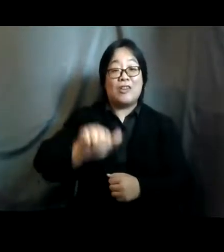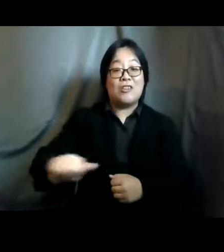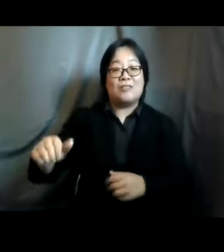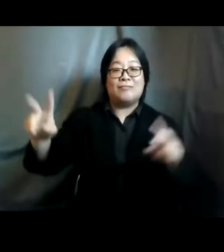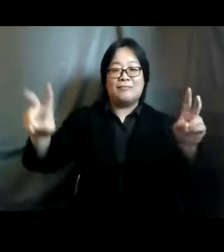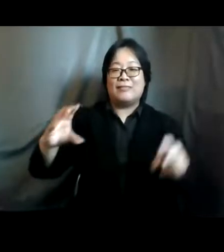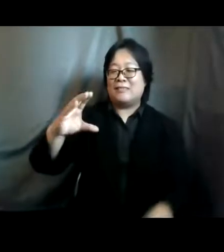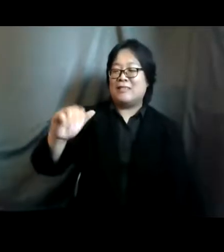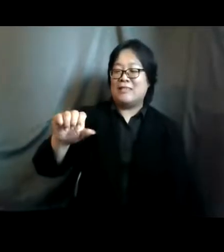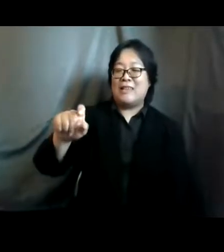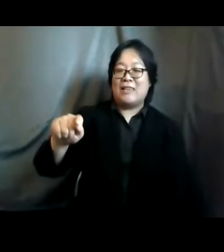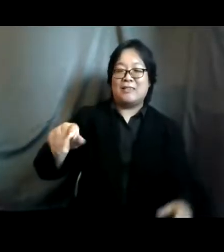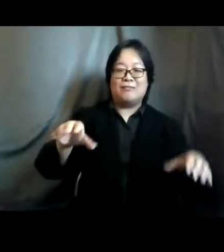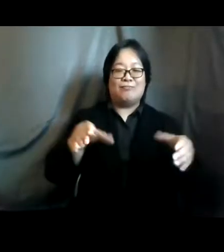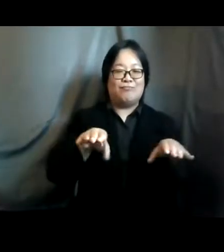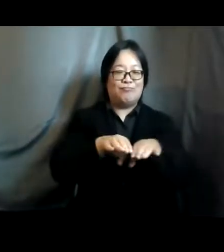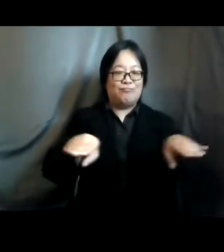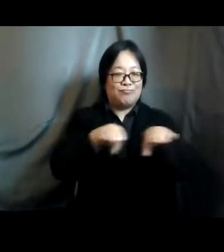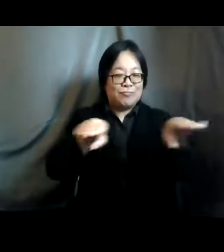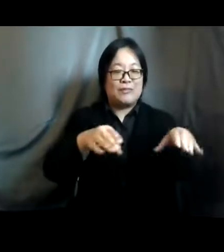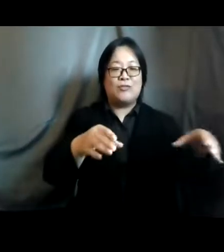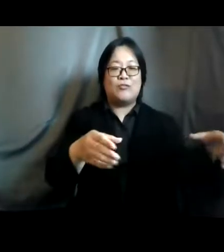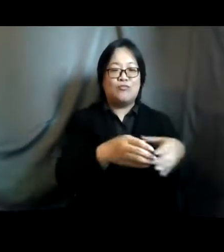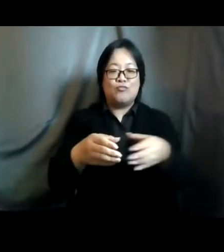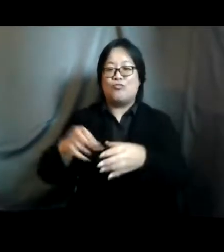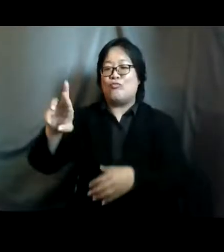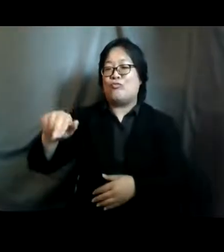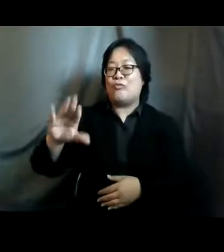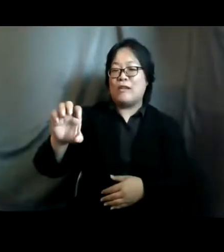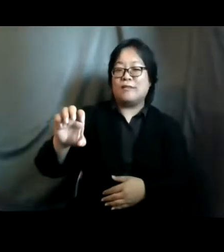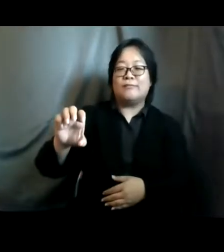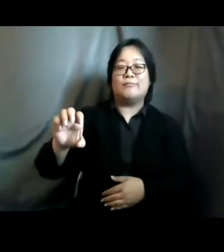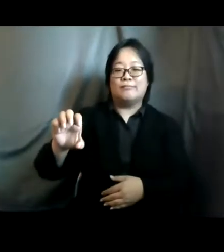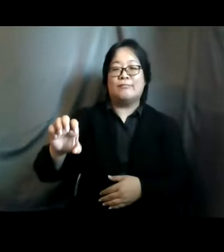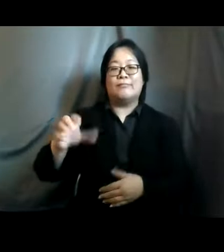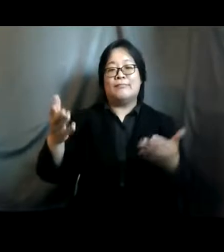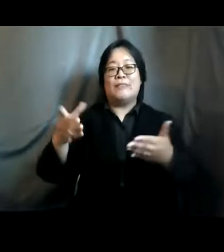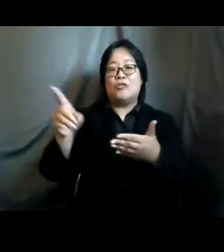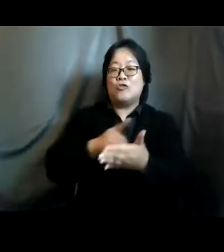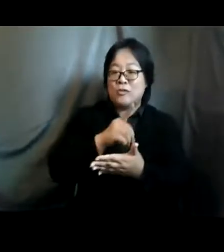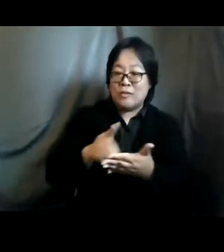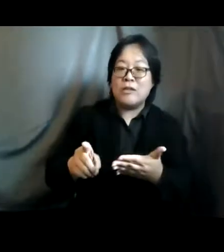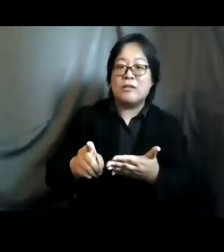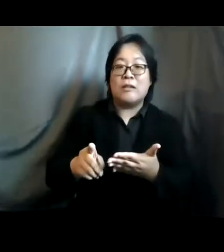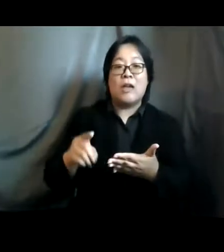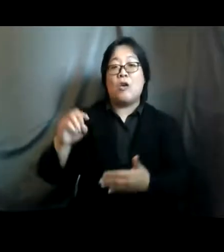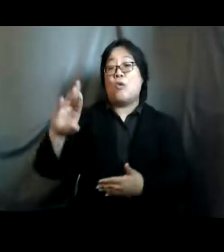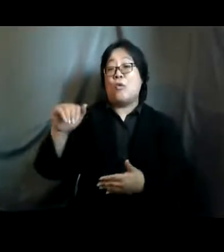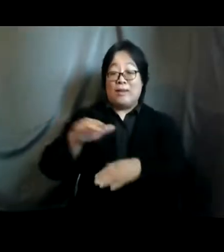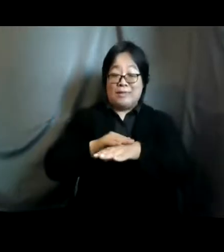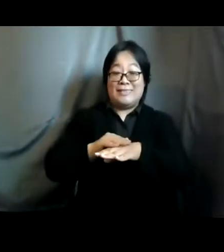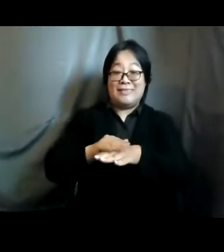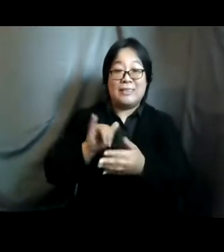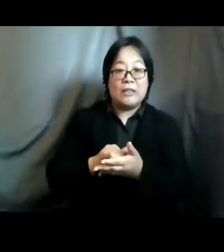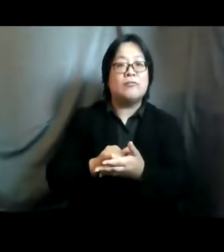organizing force in society or race uh beyond just an axis of discrimination that race is uh organizing axis within